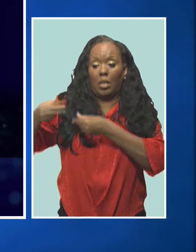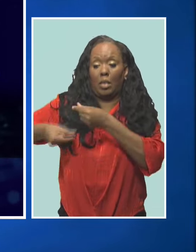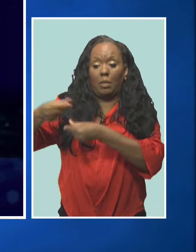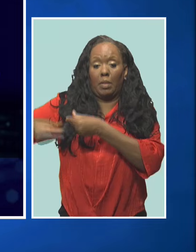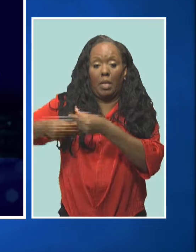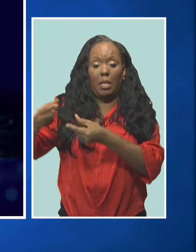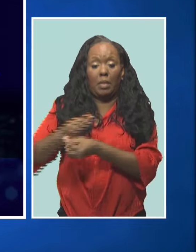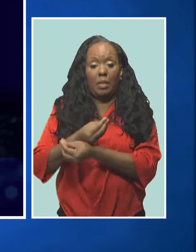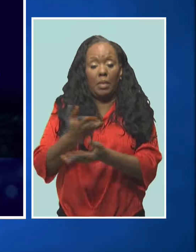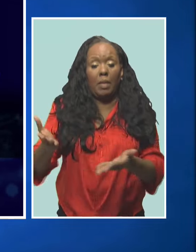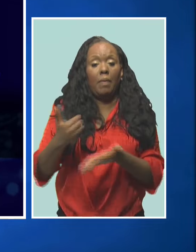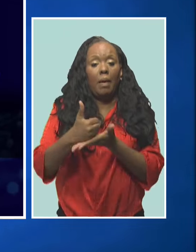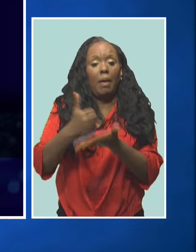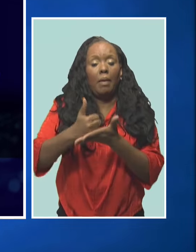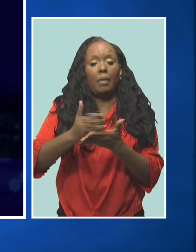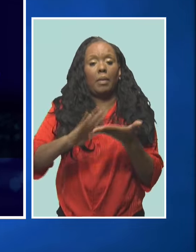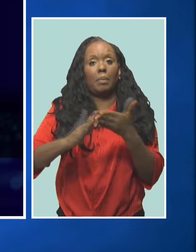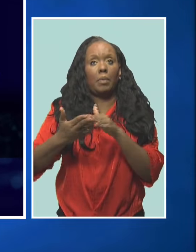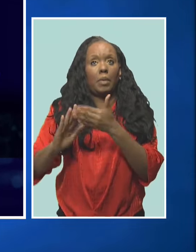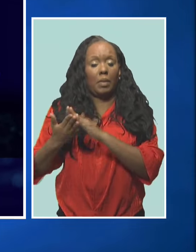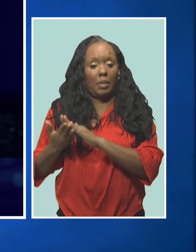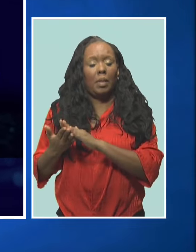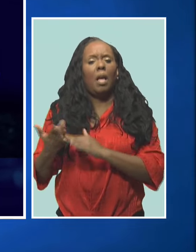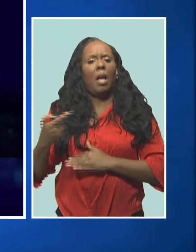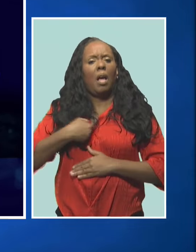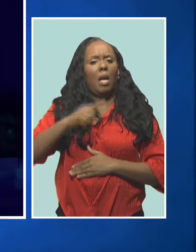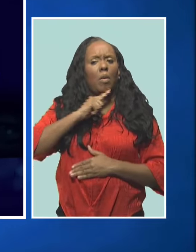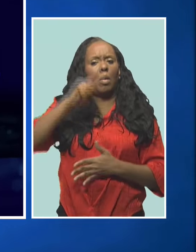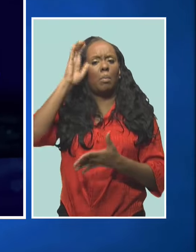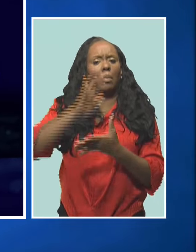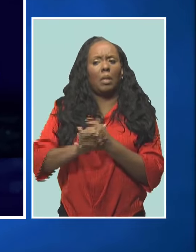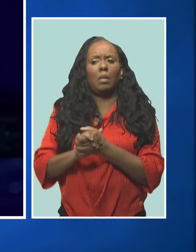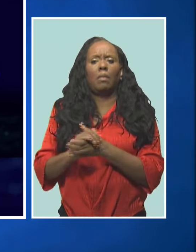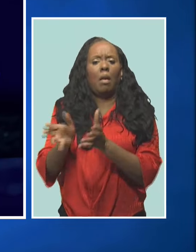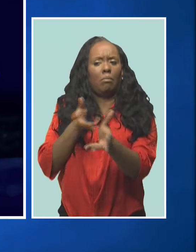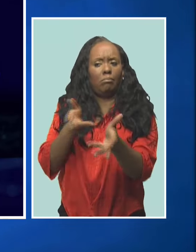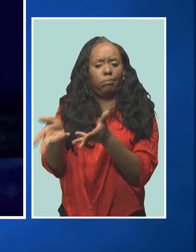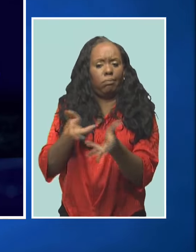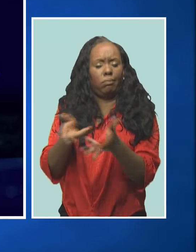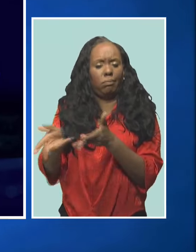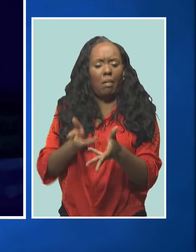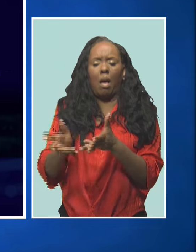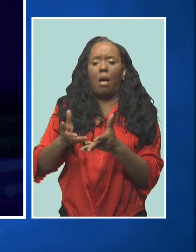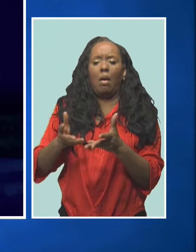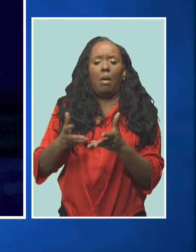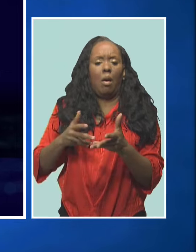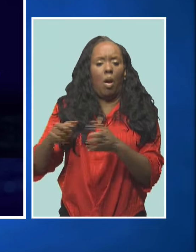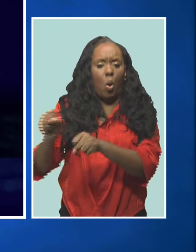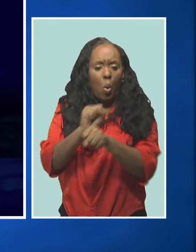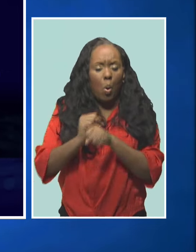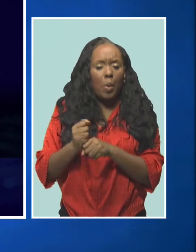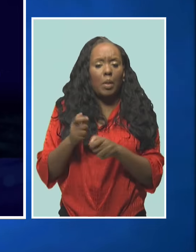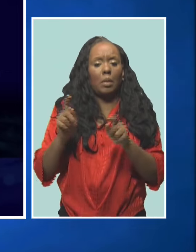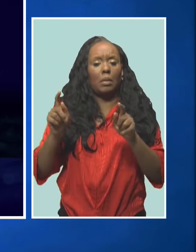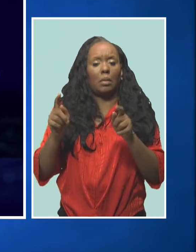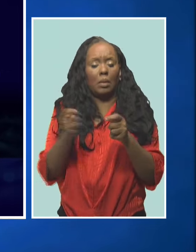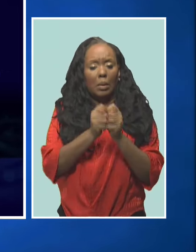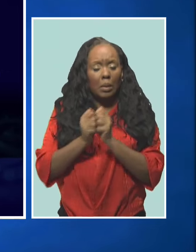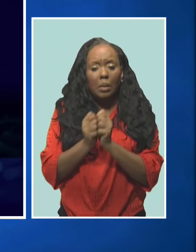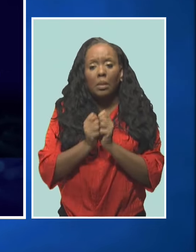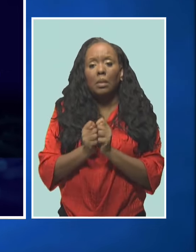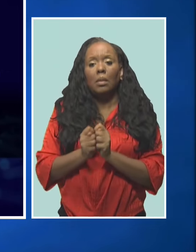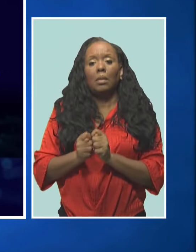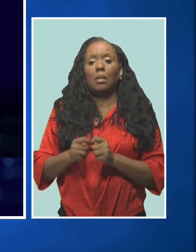community. As a person who strongly believes in collaboration, it is also significant that the members of the